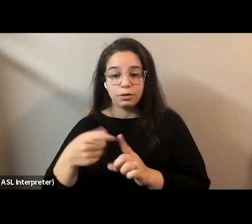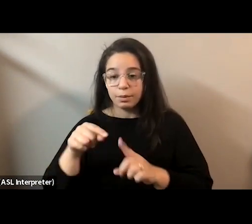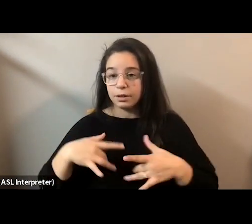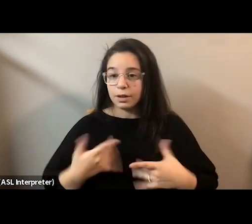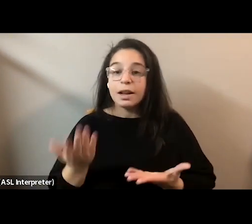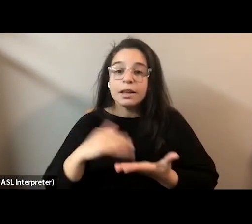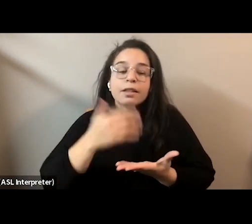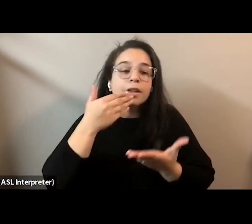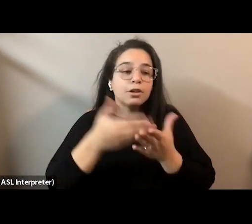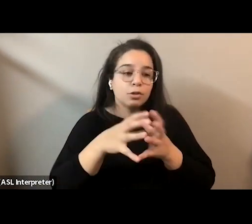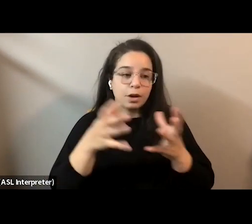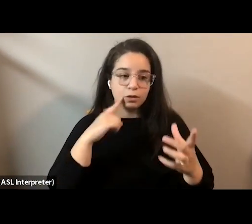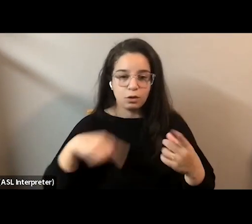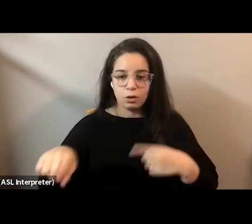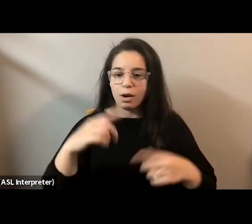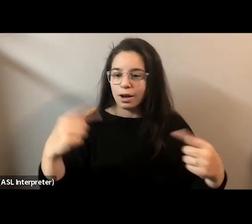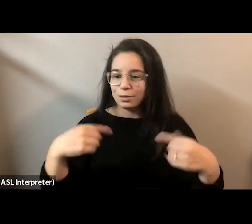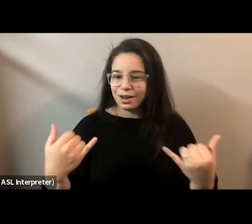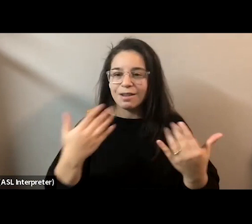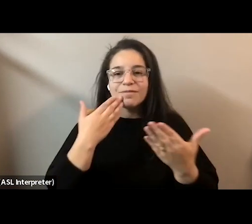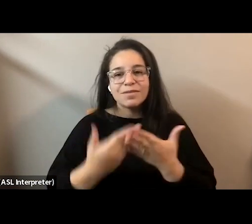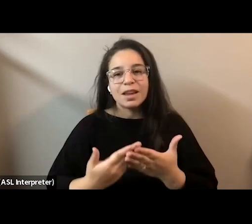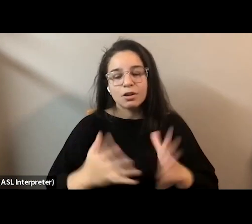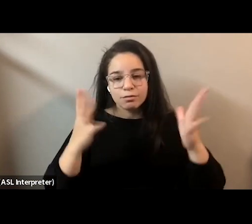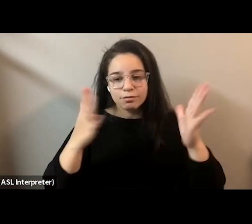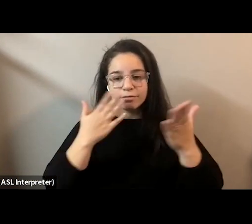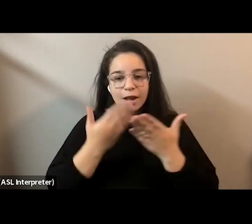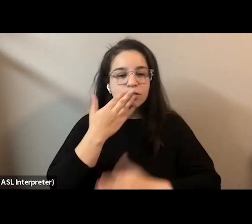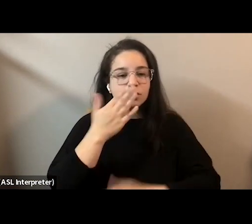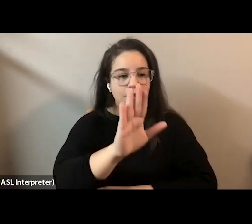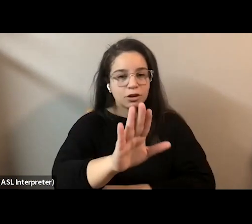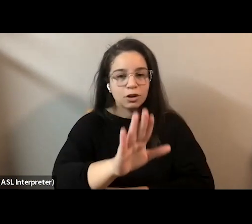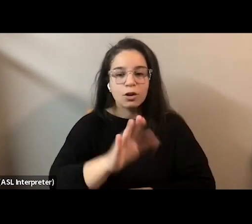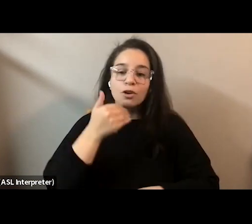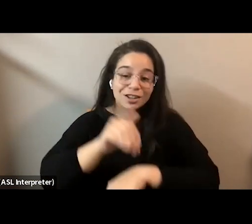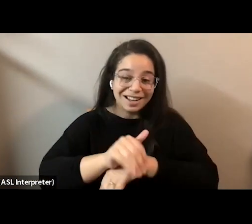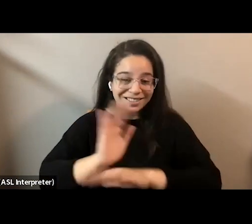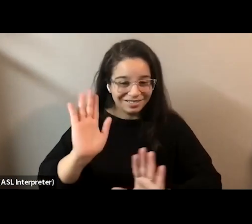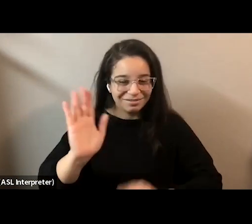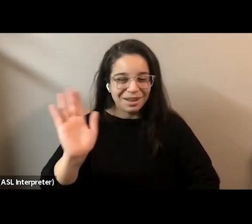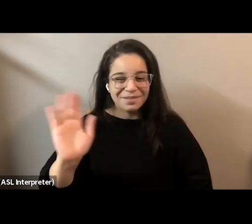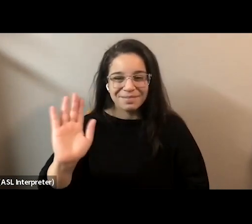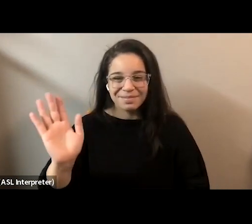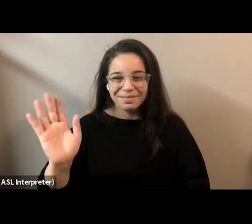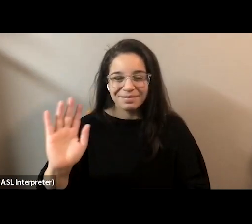again, thank you so much all for joining us today. Masalama. Have a great afternoon or evening. Bye.